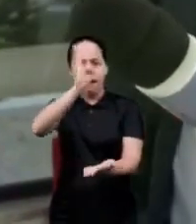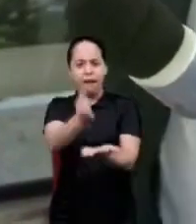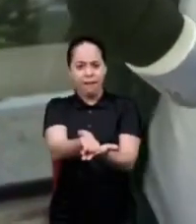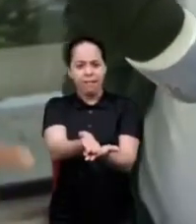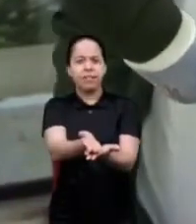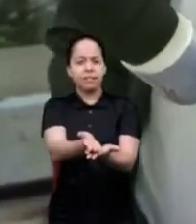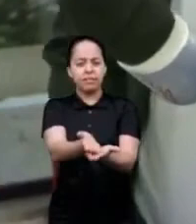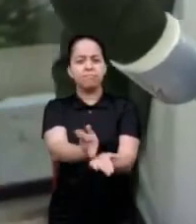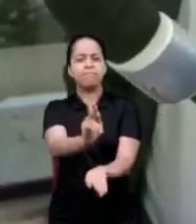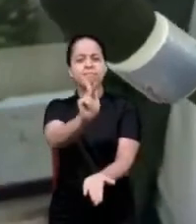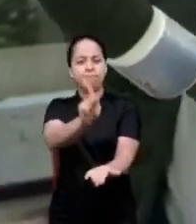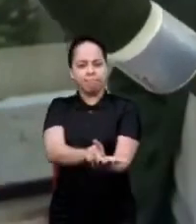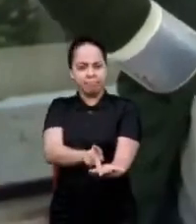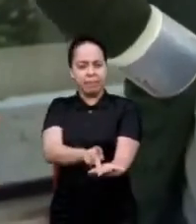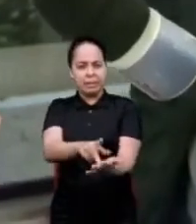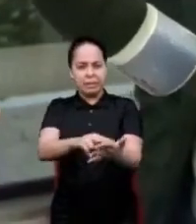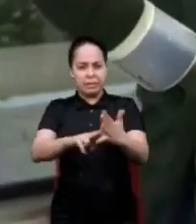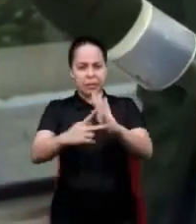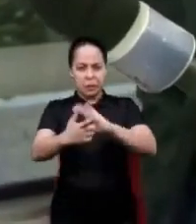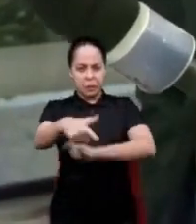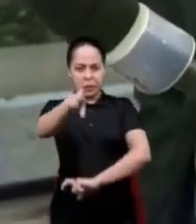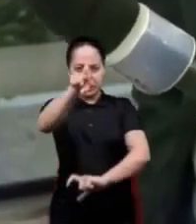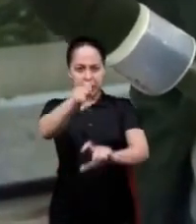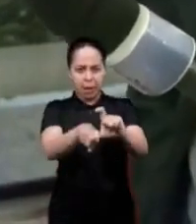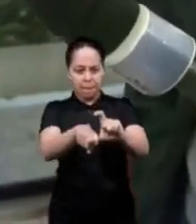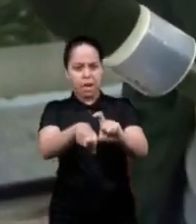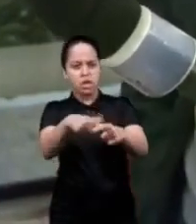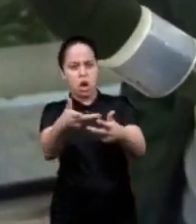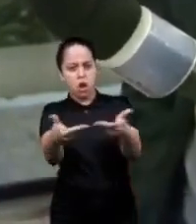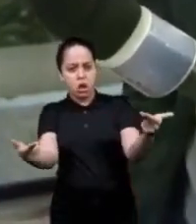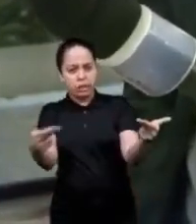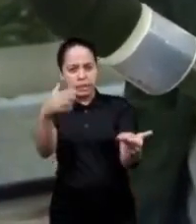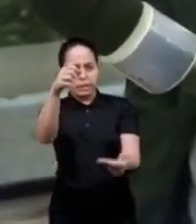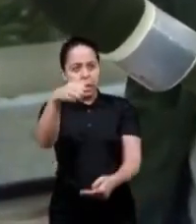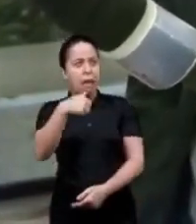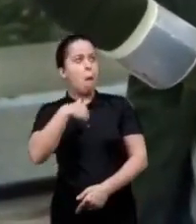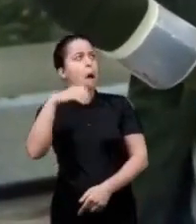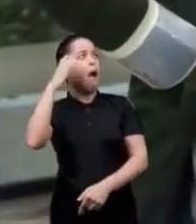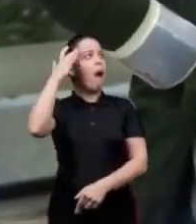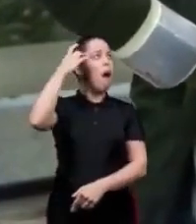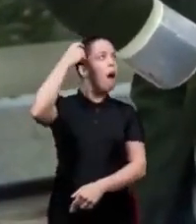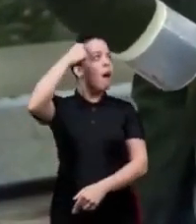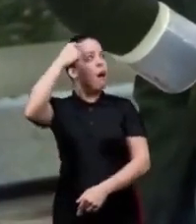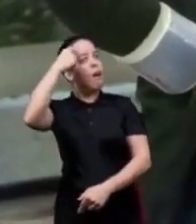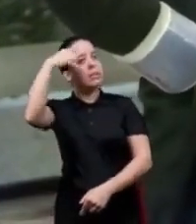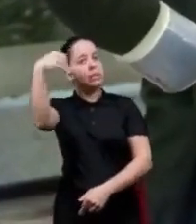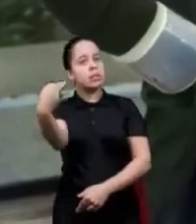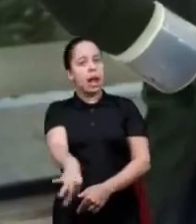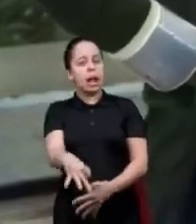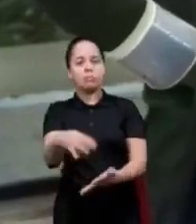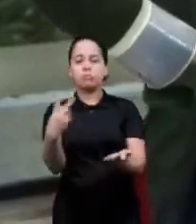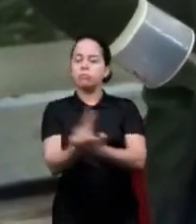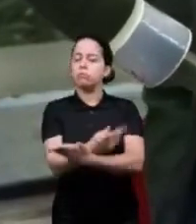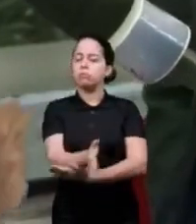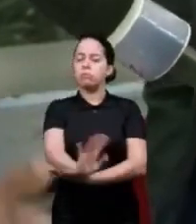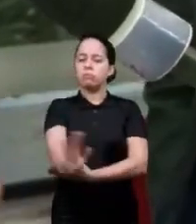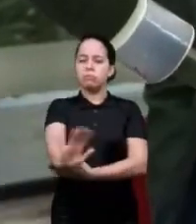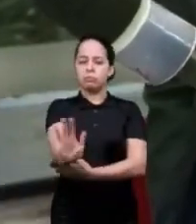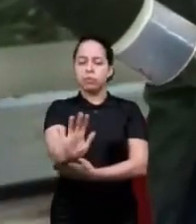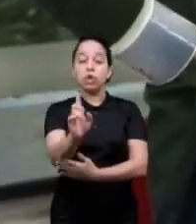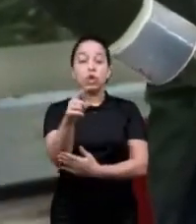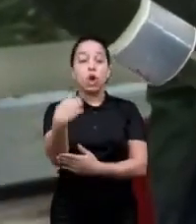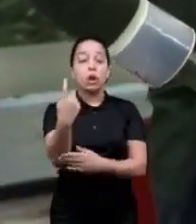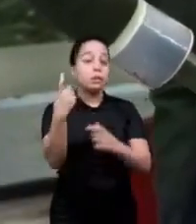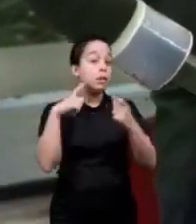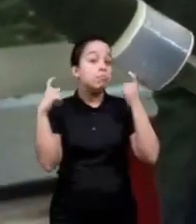they don't depend on those that think they know what is right or wrong they understand this and we